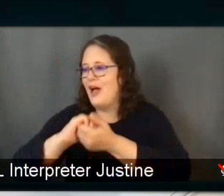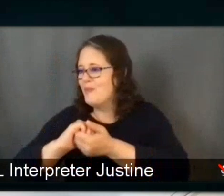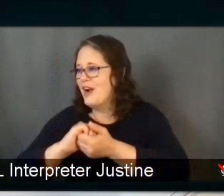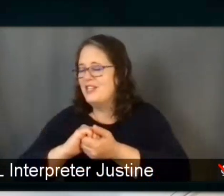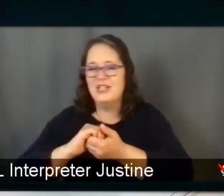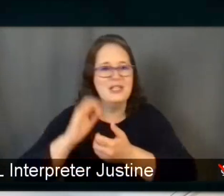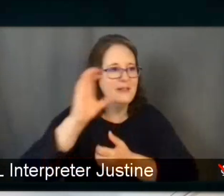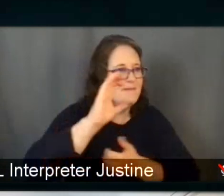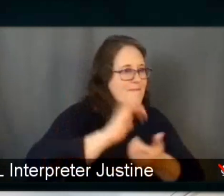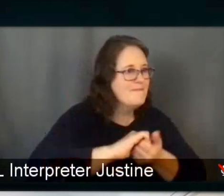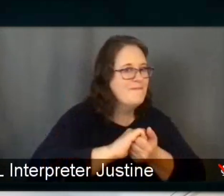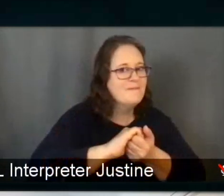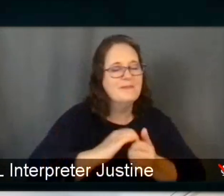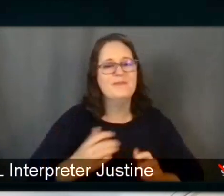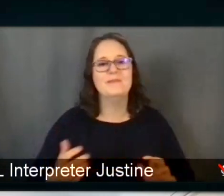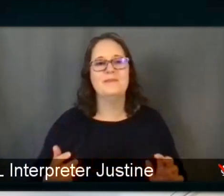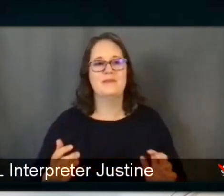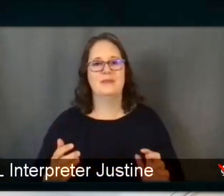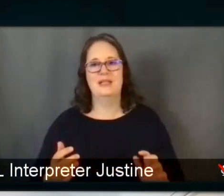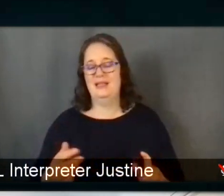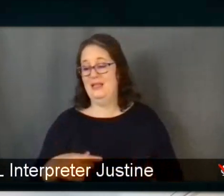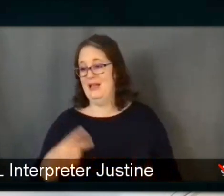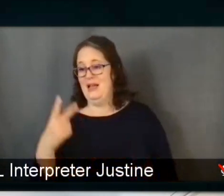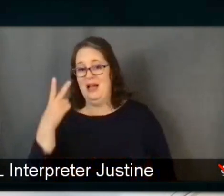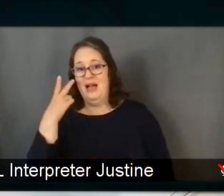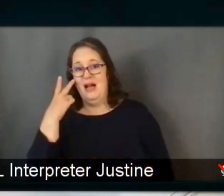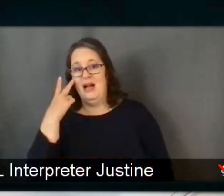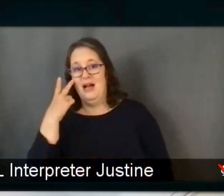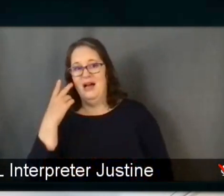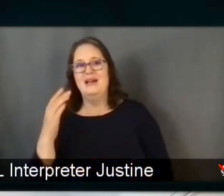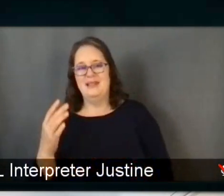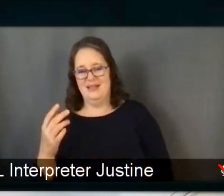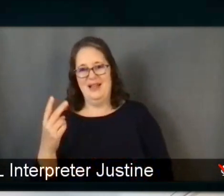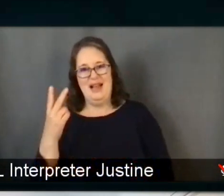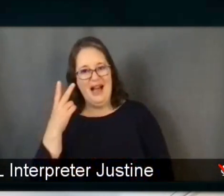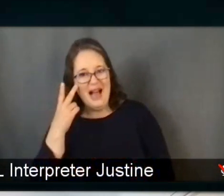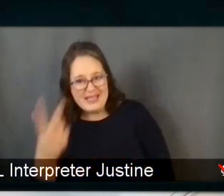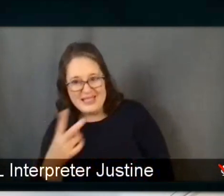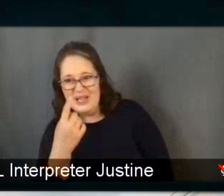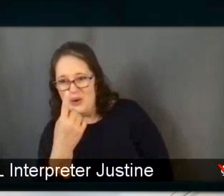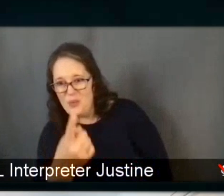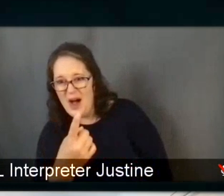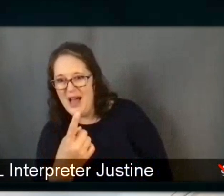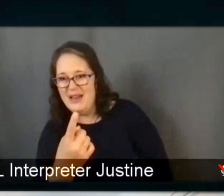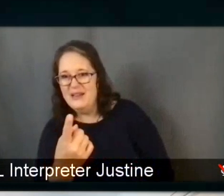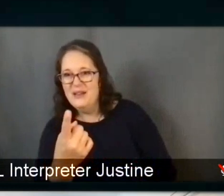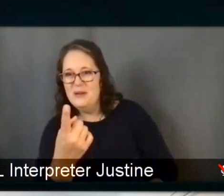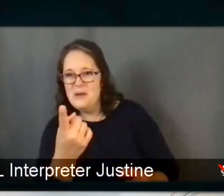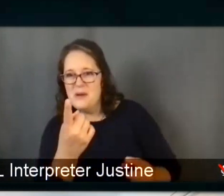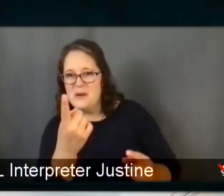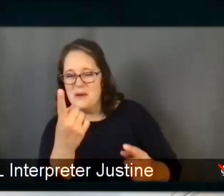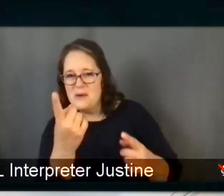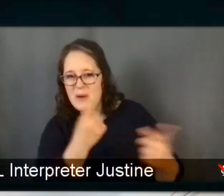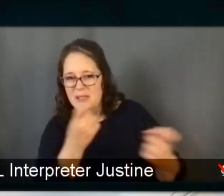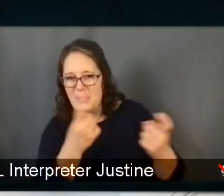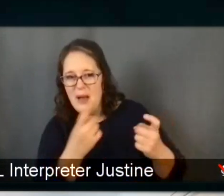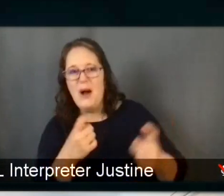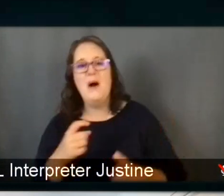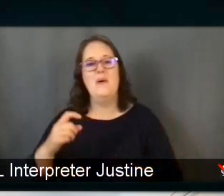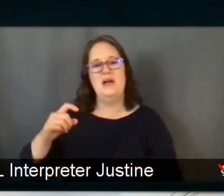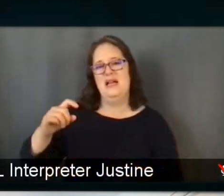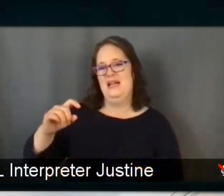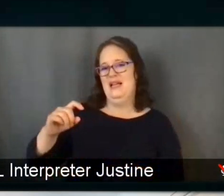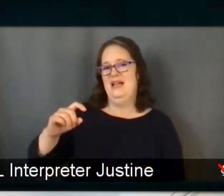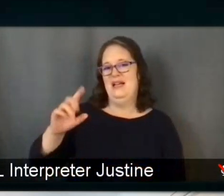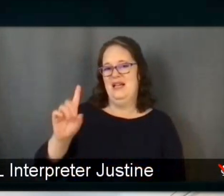And you know, I see somebody who's sort of chomping at the bit here because what I didn't introduce is that Jay Mendoza is actually a pediatrician at heart. OK.